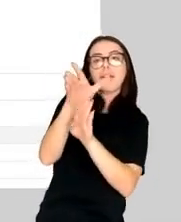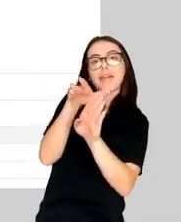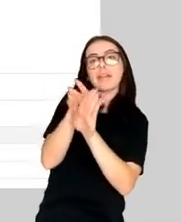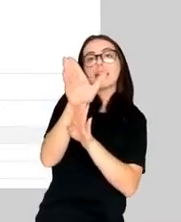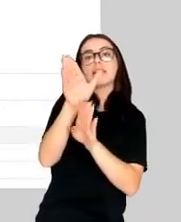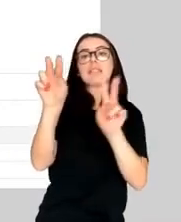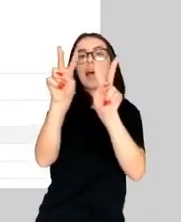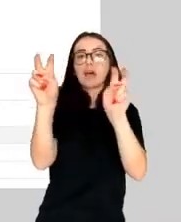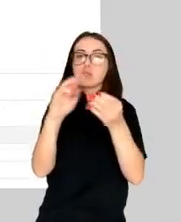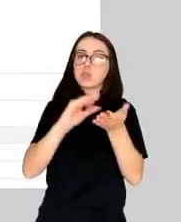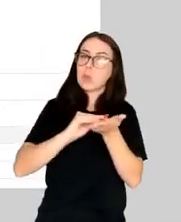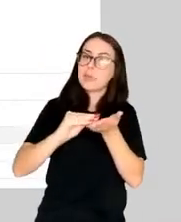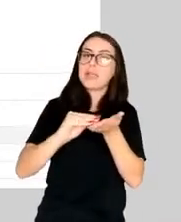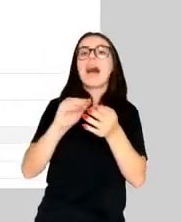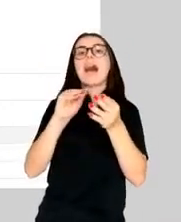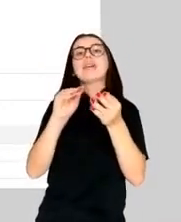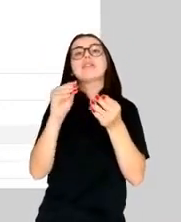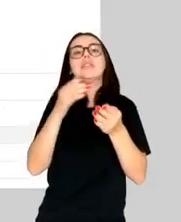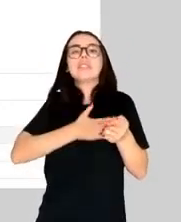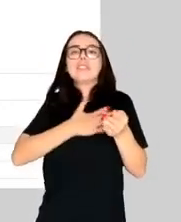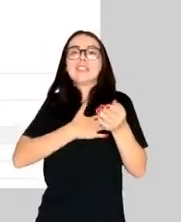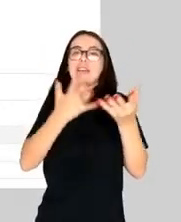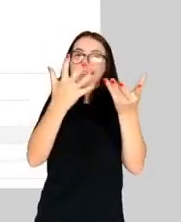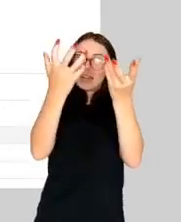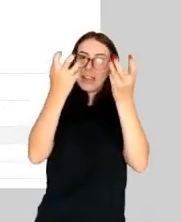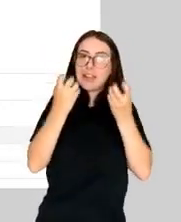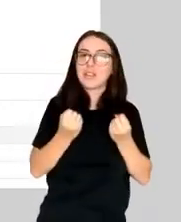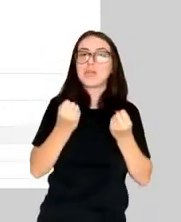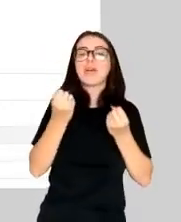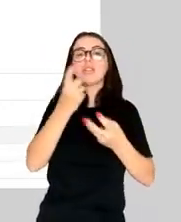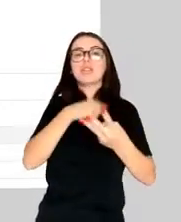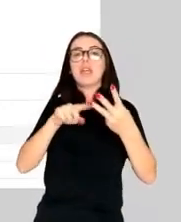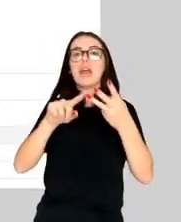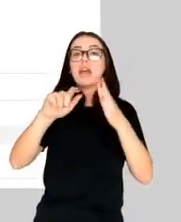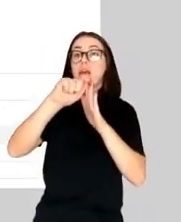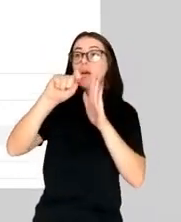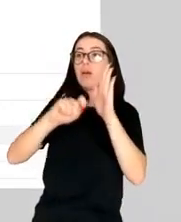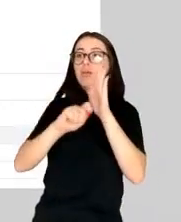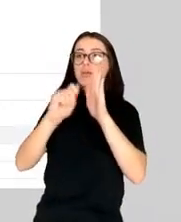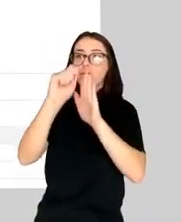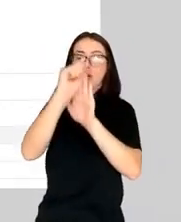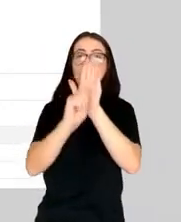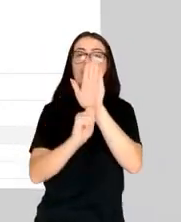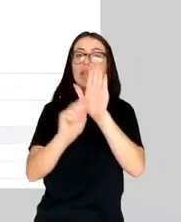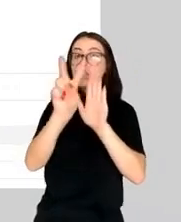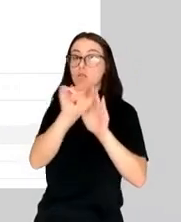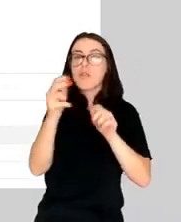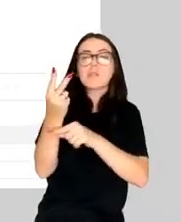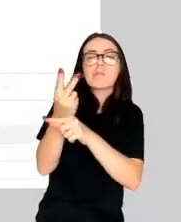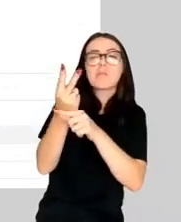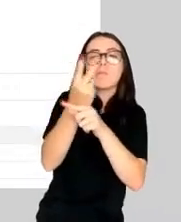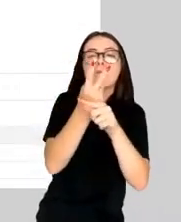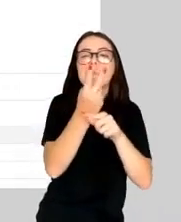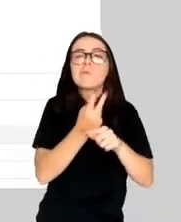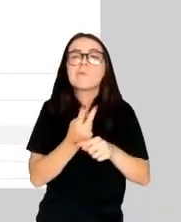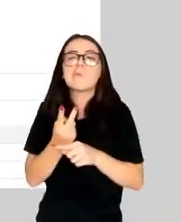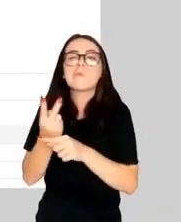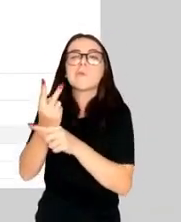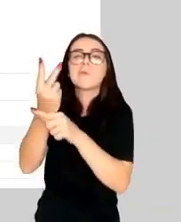And the algorithm will then look for that, you know, matching patterns in the entire collection, extracting values,